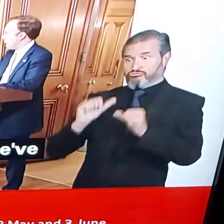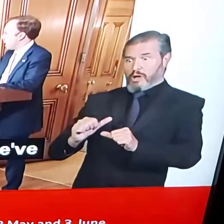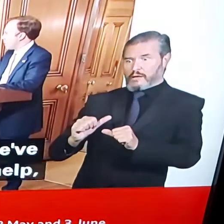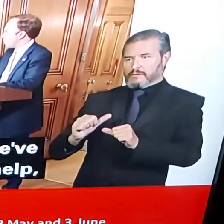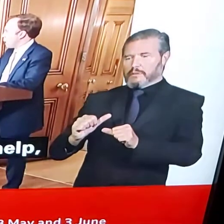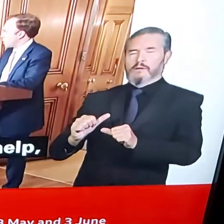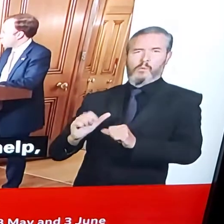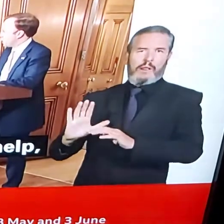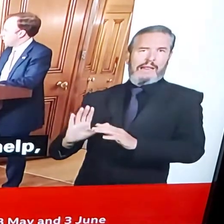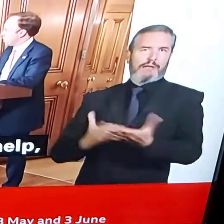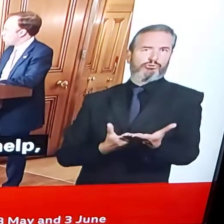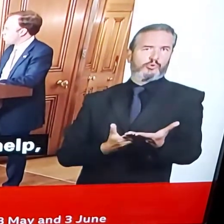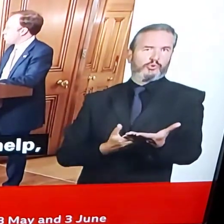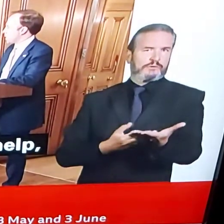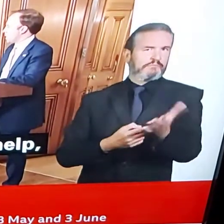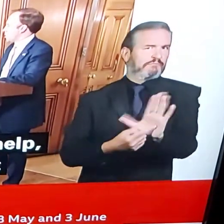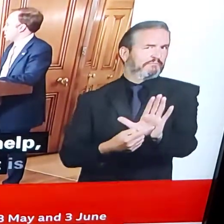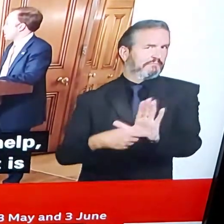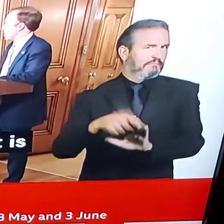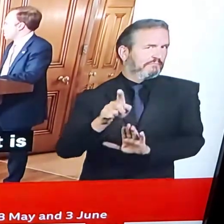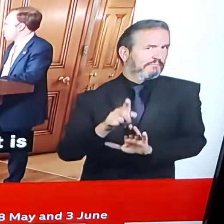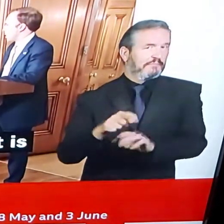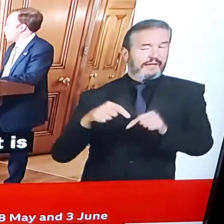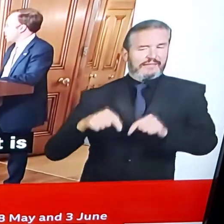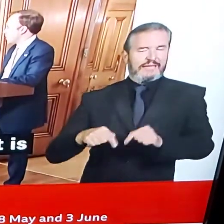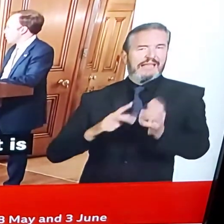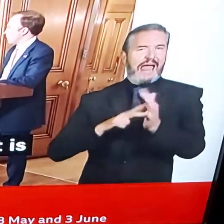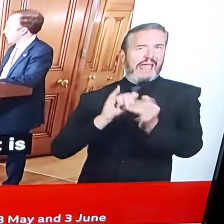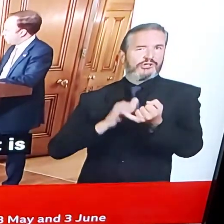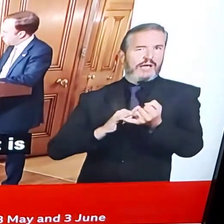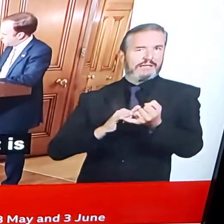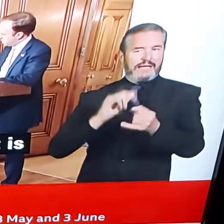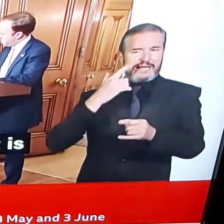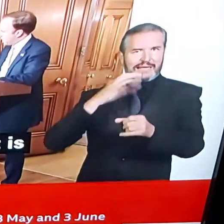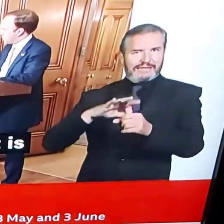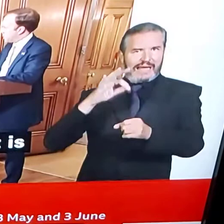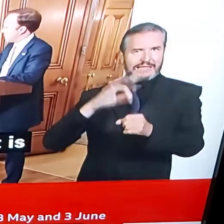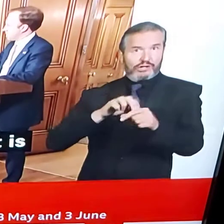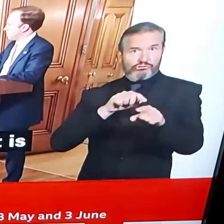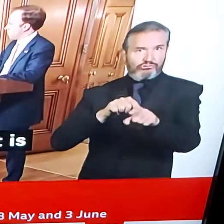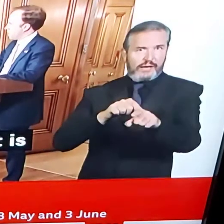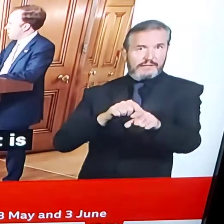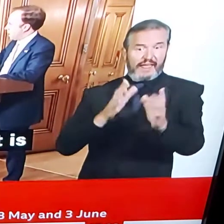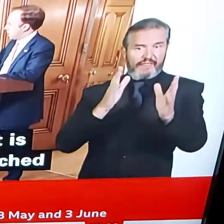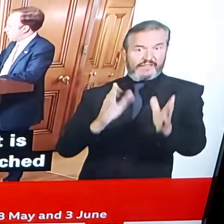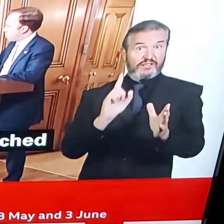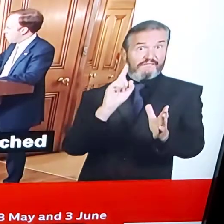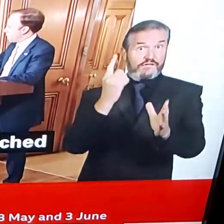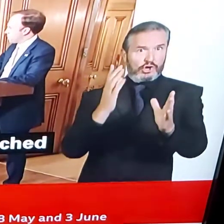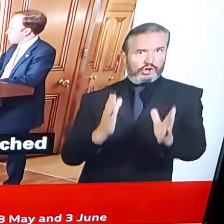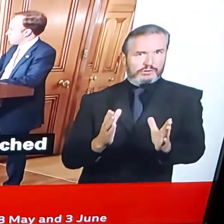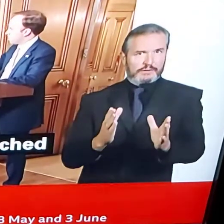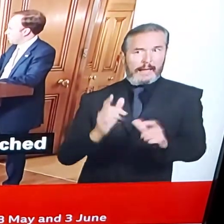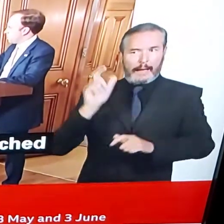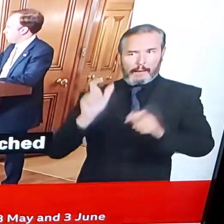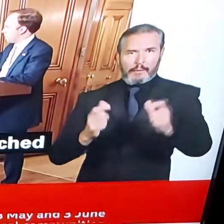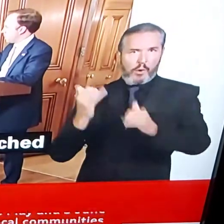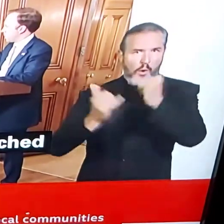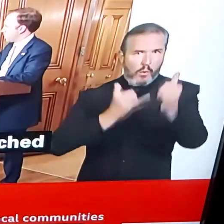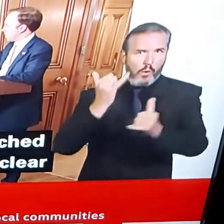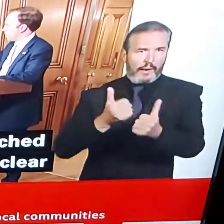bit under half an hour, we'll be hearing from the health secretary Matt Hancock, Madam T. He's got with him the first leading